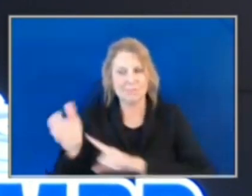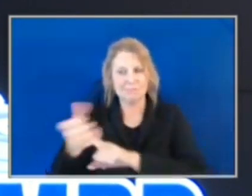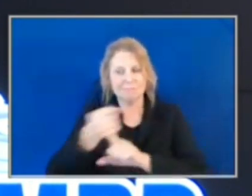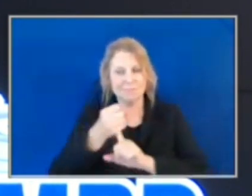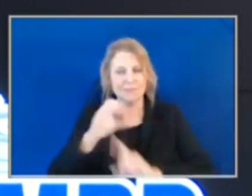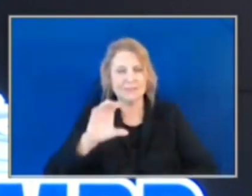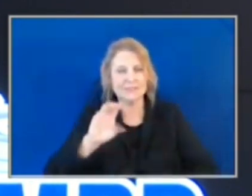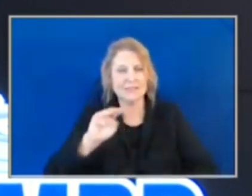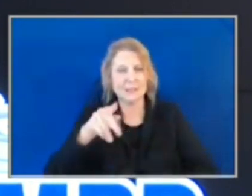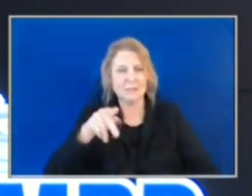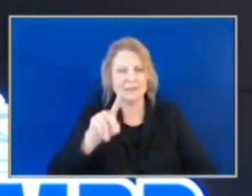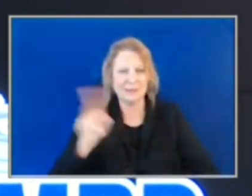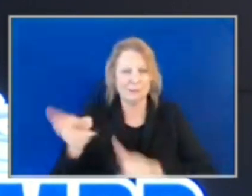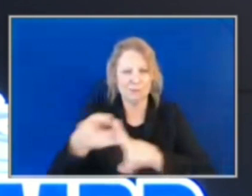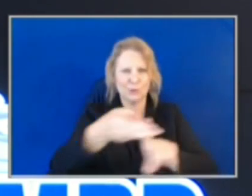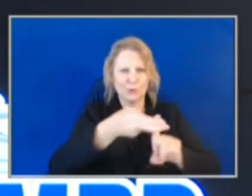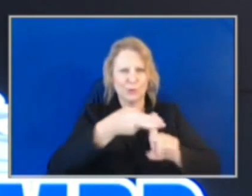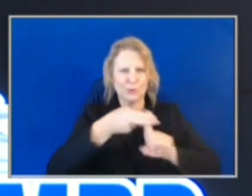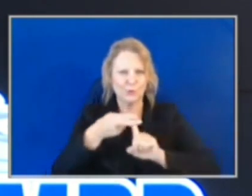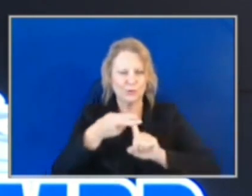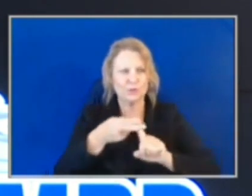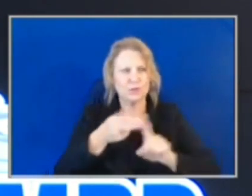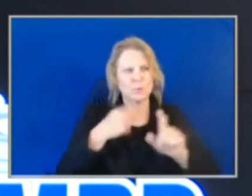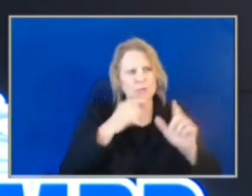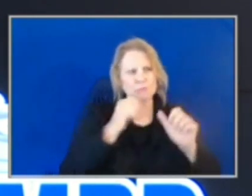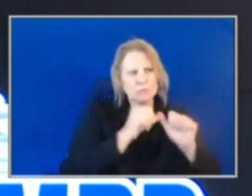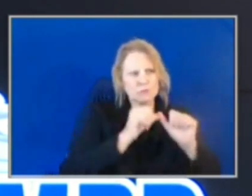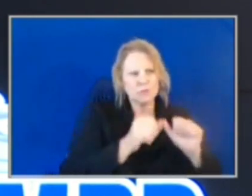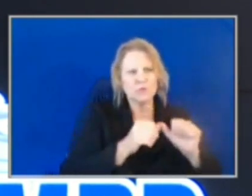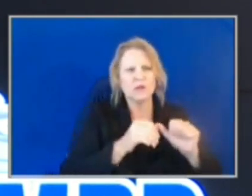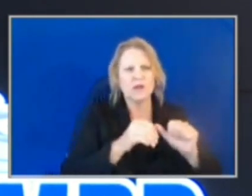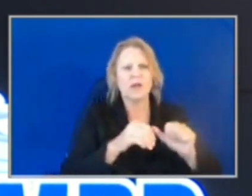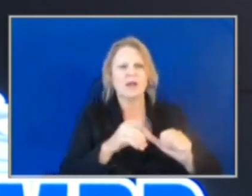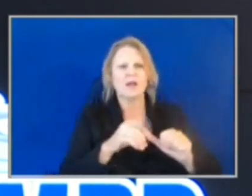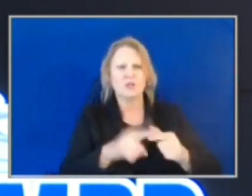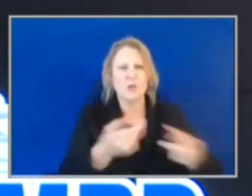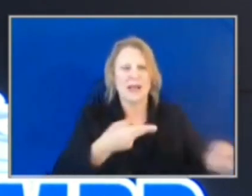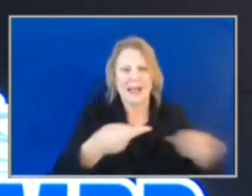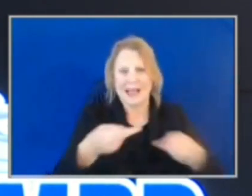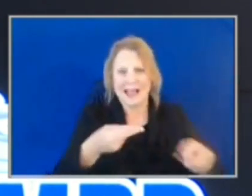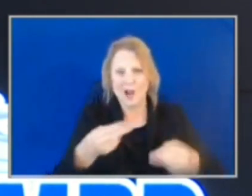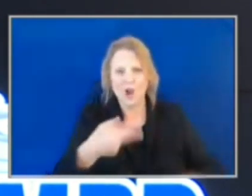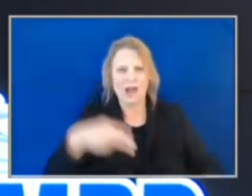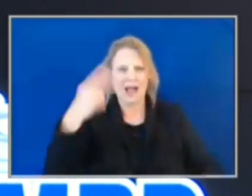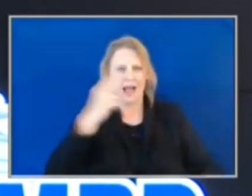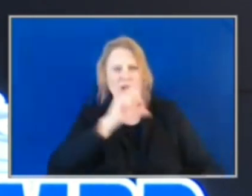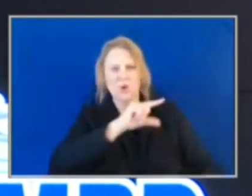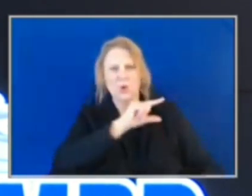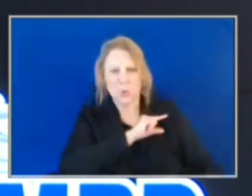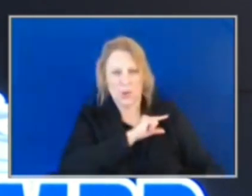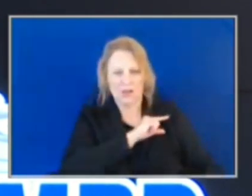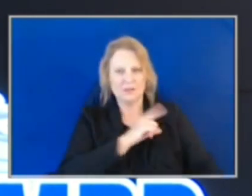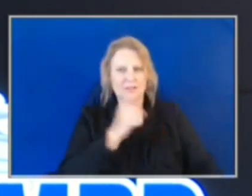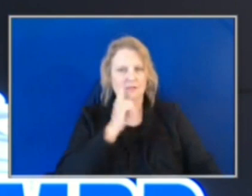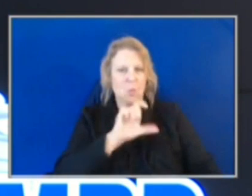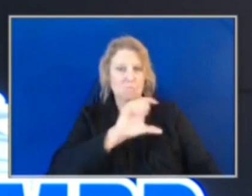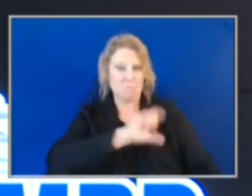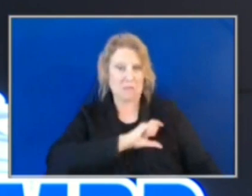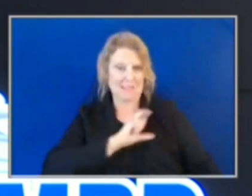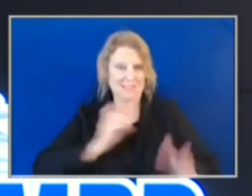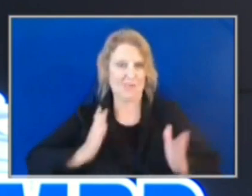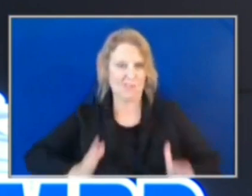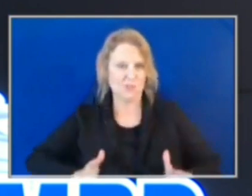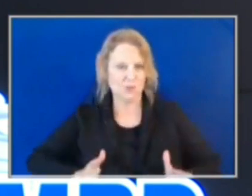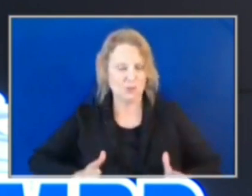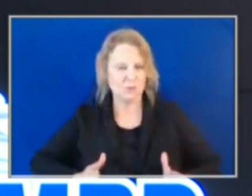continues to look for ways to engage, attract, and hire quality candidates for the position of police officer. We are pleased to